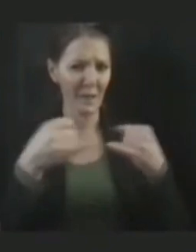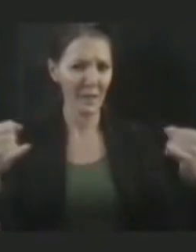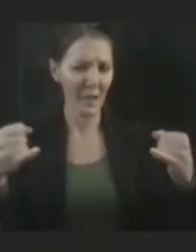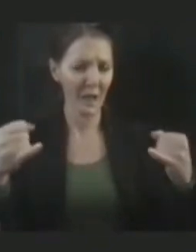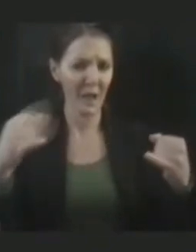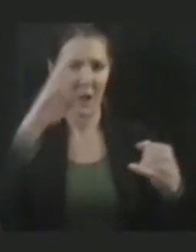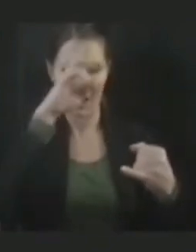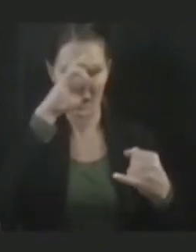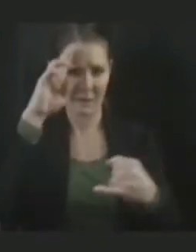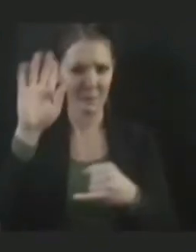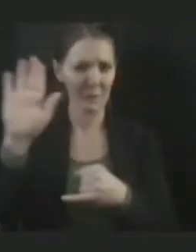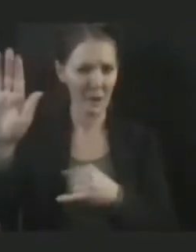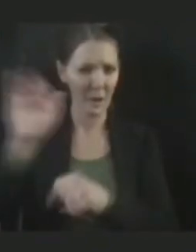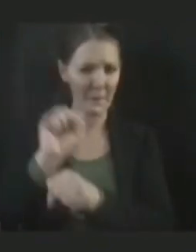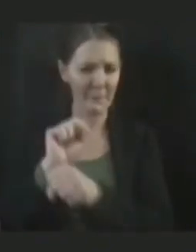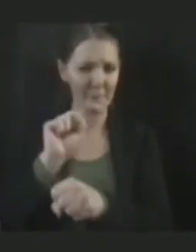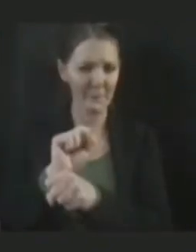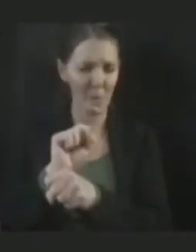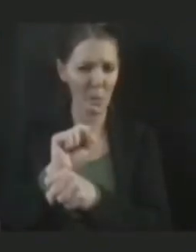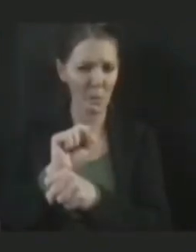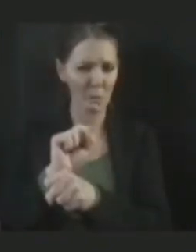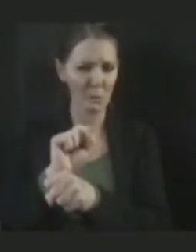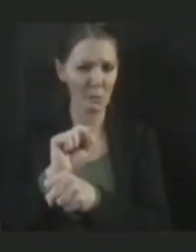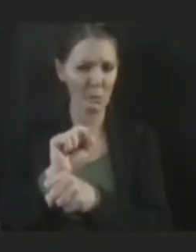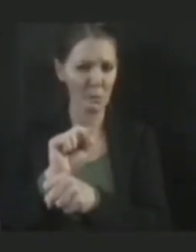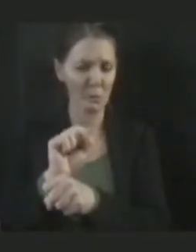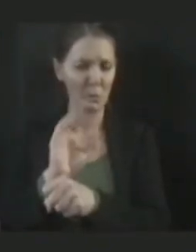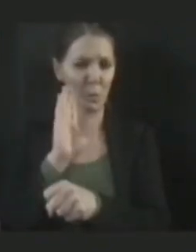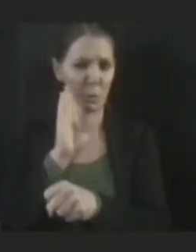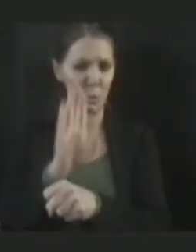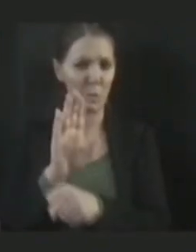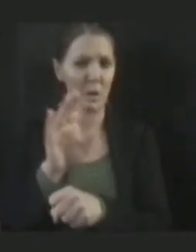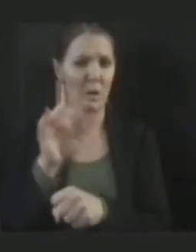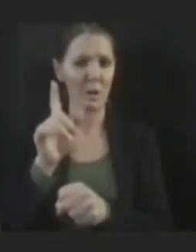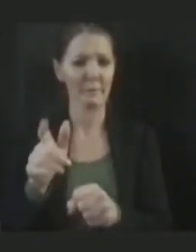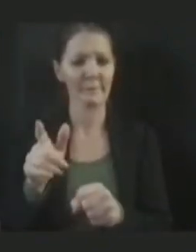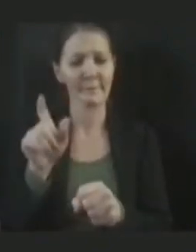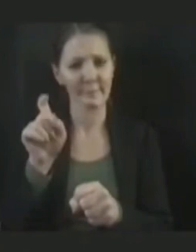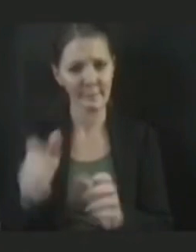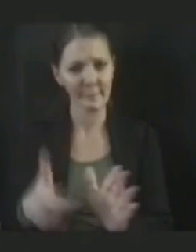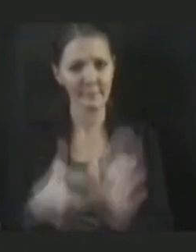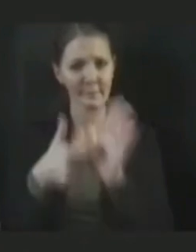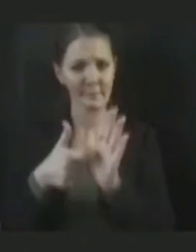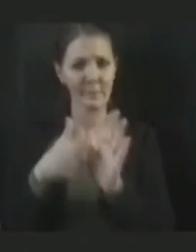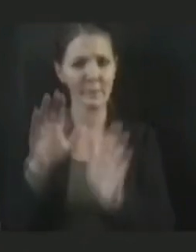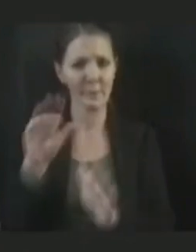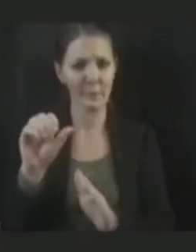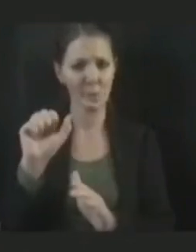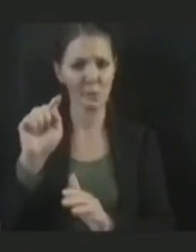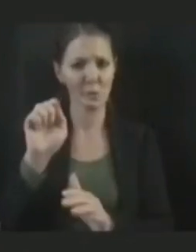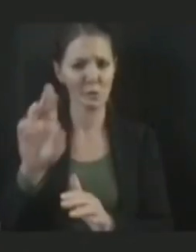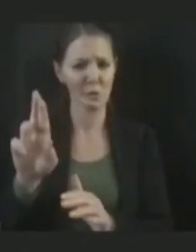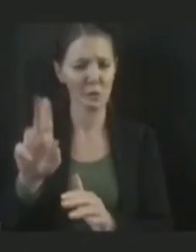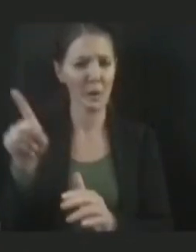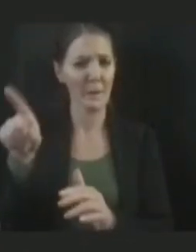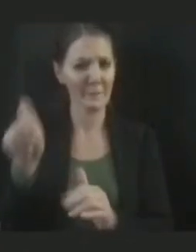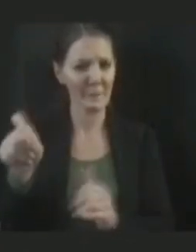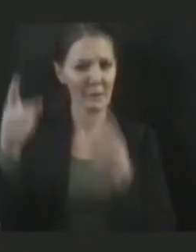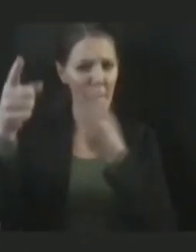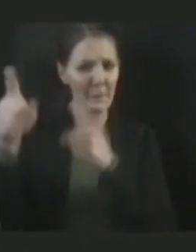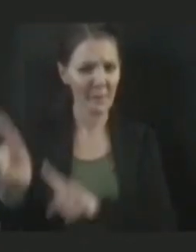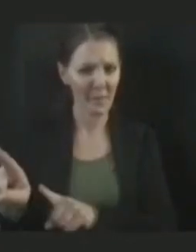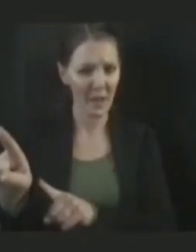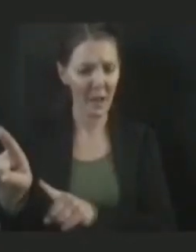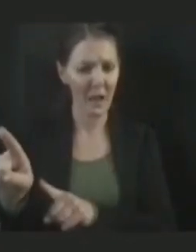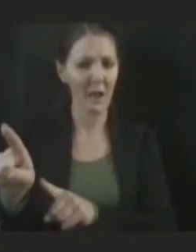employees that are going to be covered under this booster mandate to comply? And